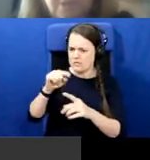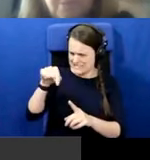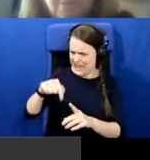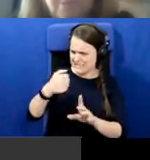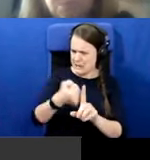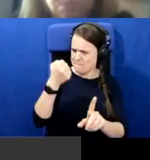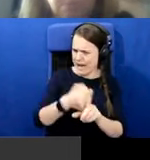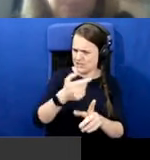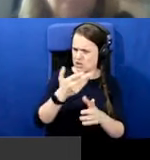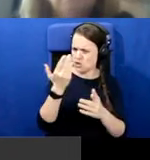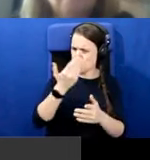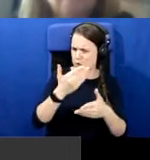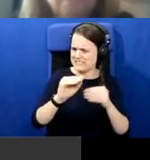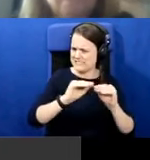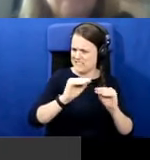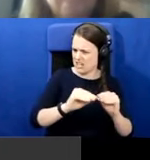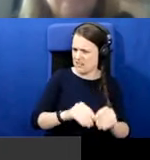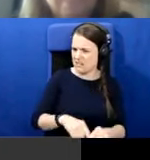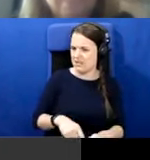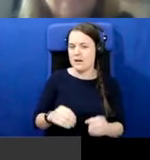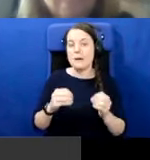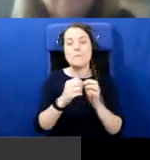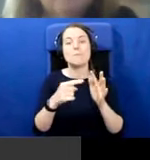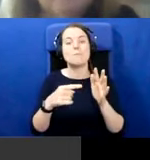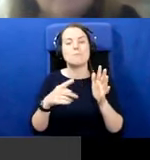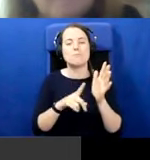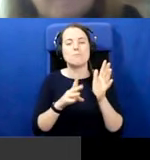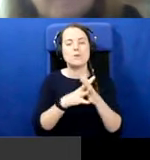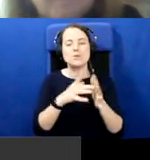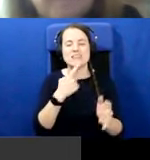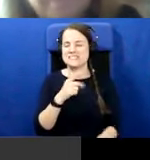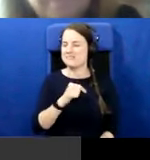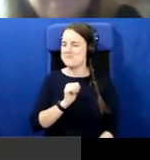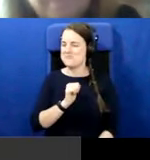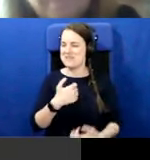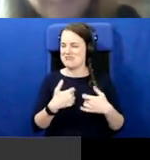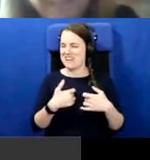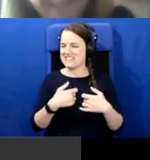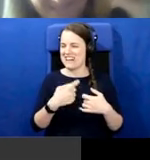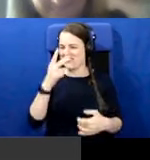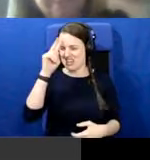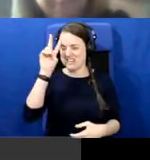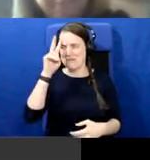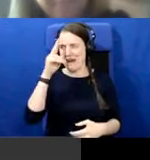it's a really interesting question. I've changed my mind in my thinking about that about five times already.